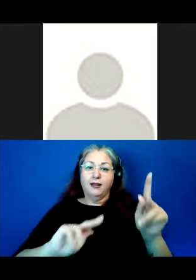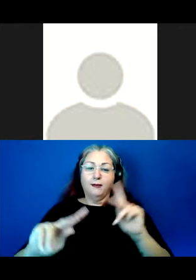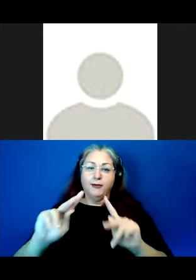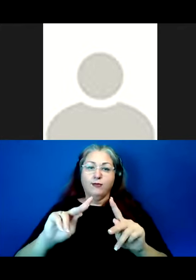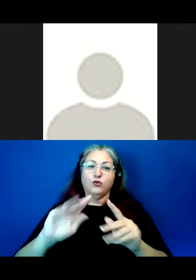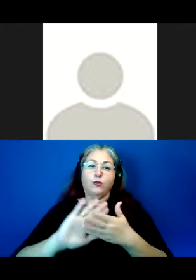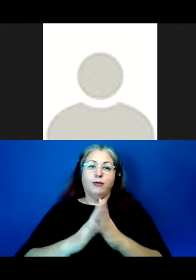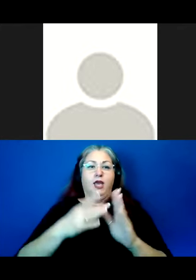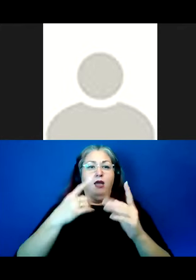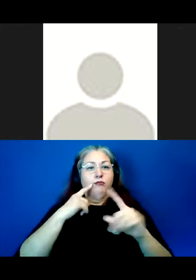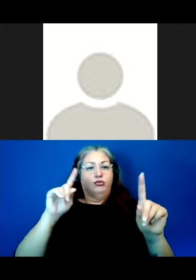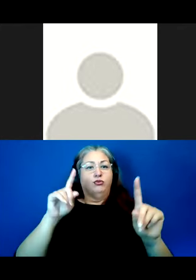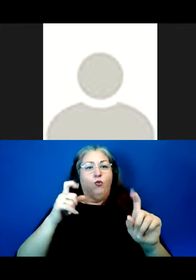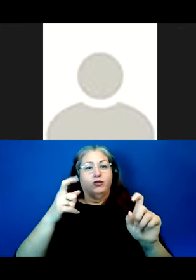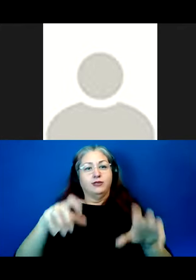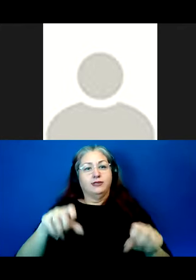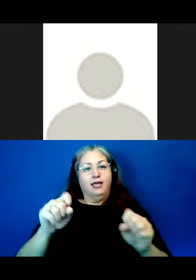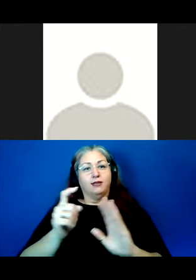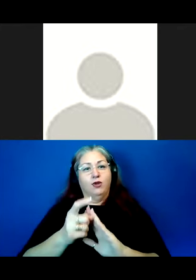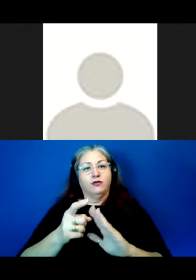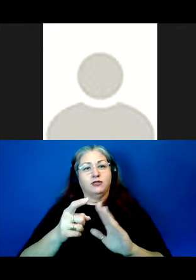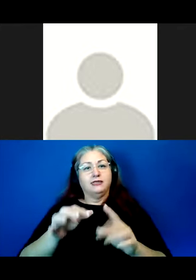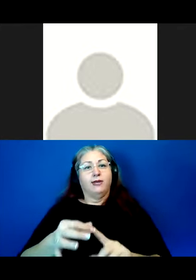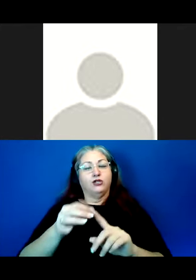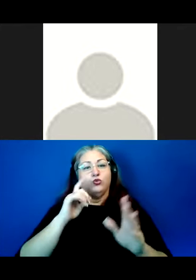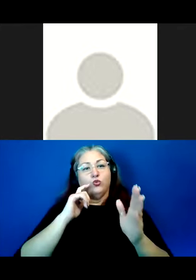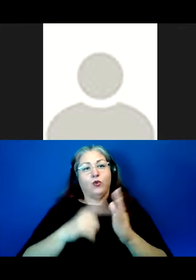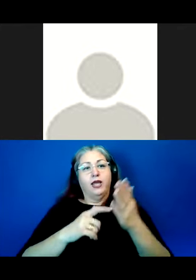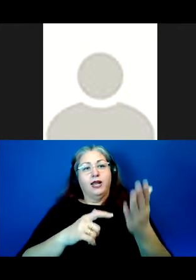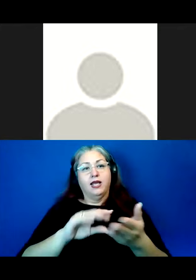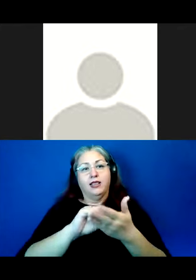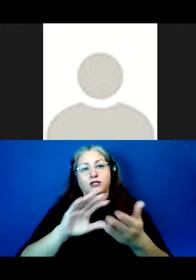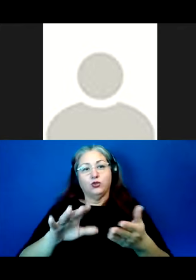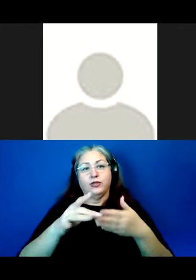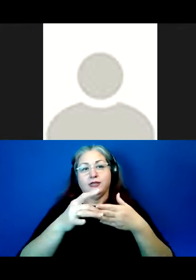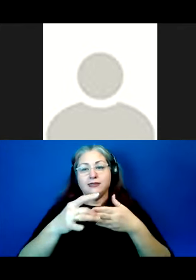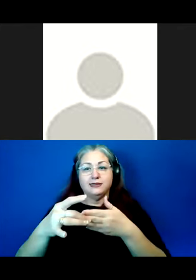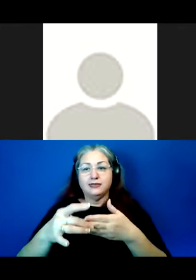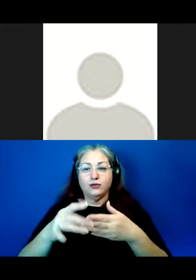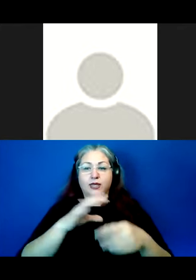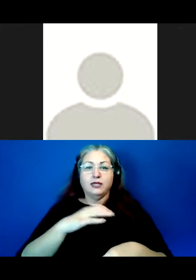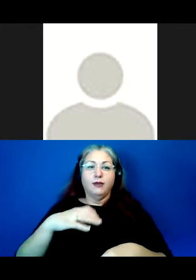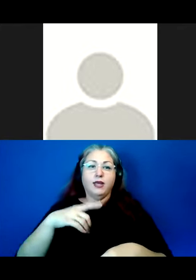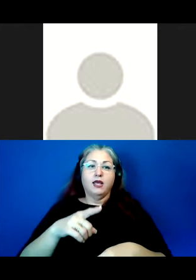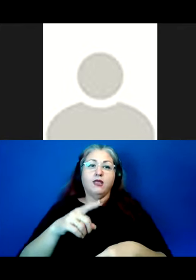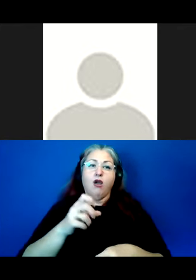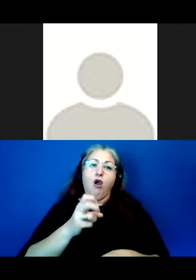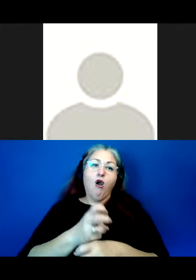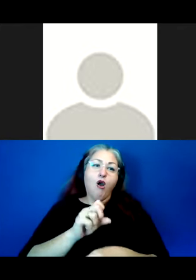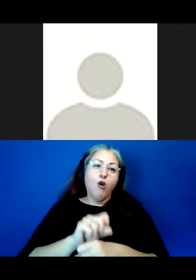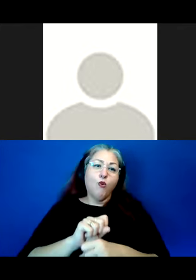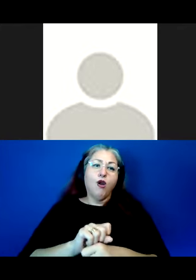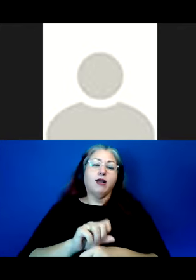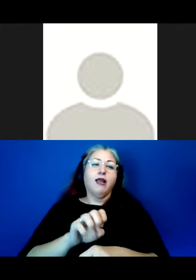fruition. I would like to take this time in particular to recognize the Student Steering Committee, whose hard work, energy,